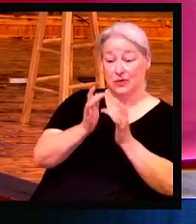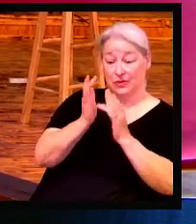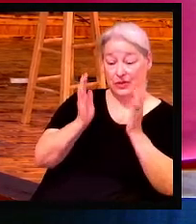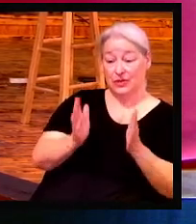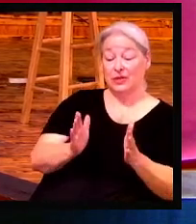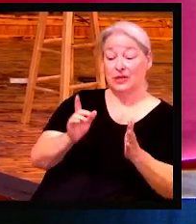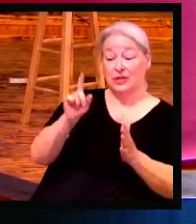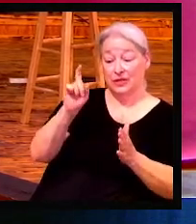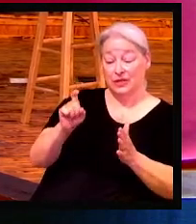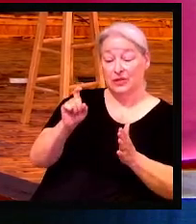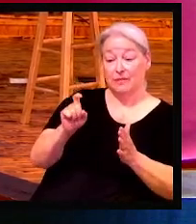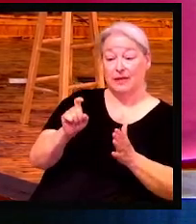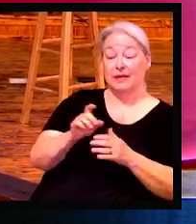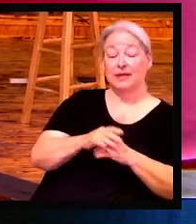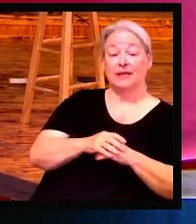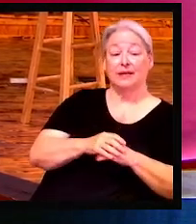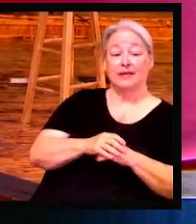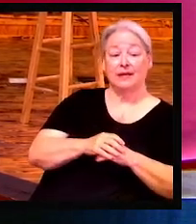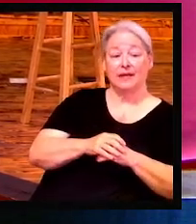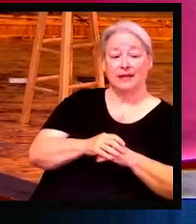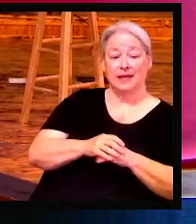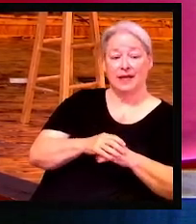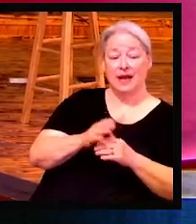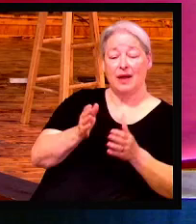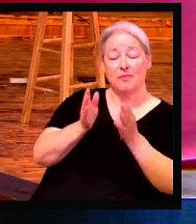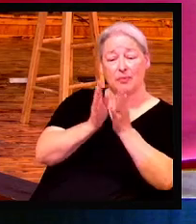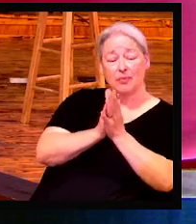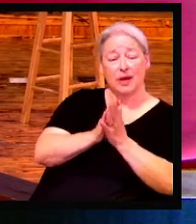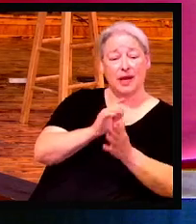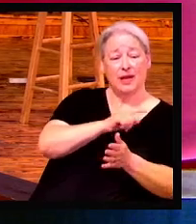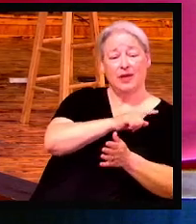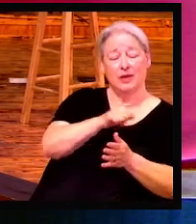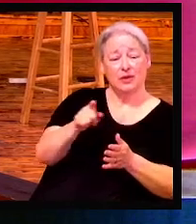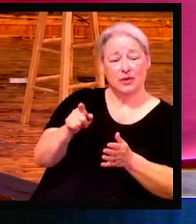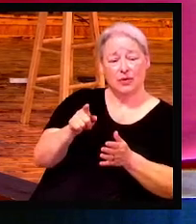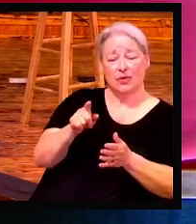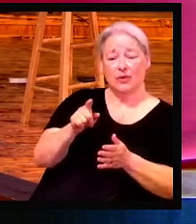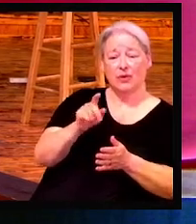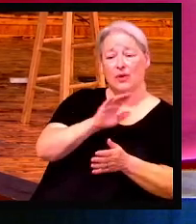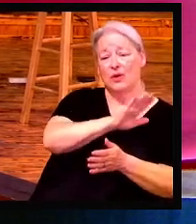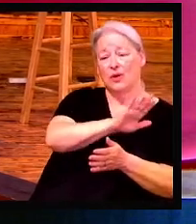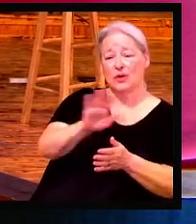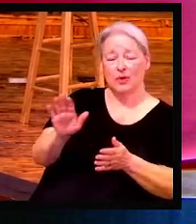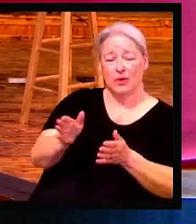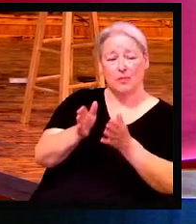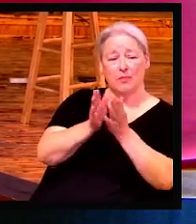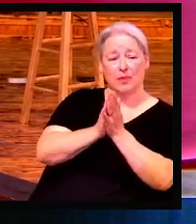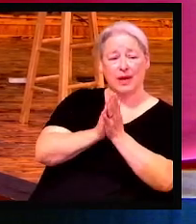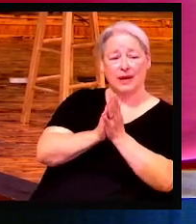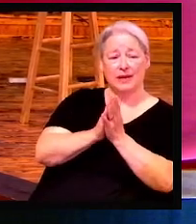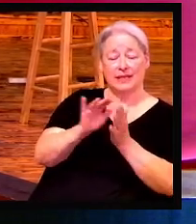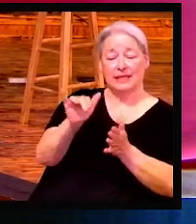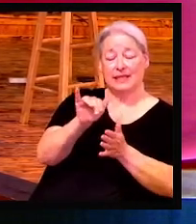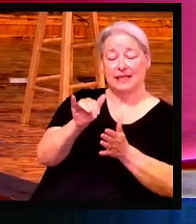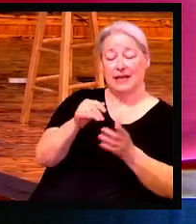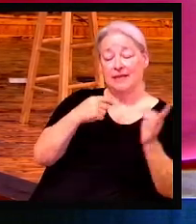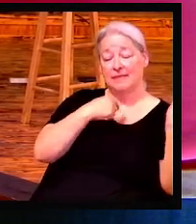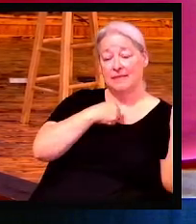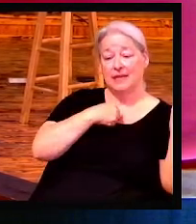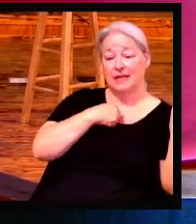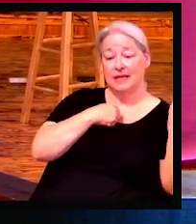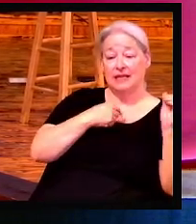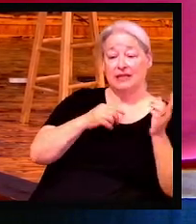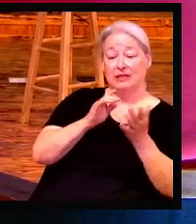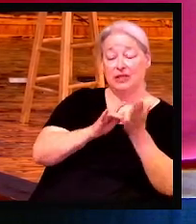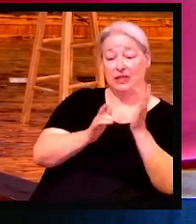and all these things. But I pray that your prayers, along with my prayers, that Jesus teaches how to honor each other more.